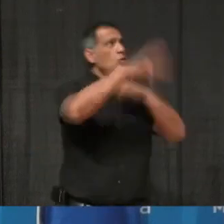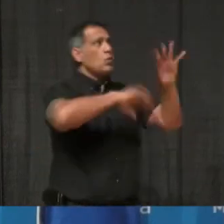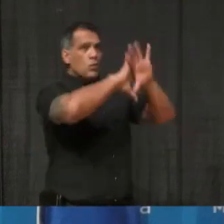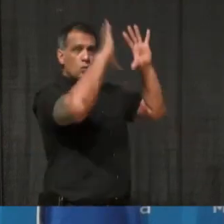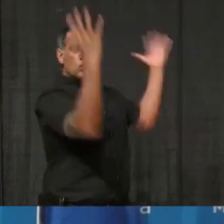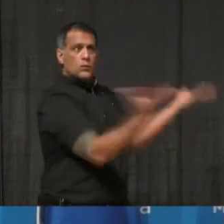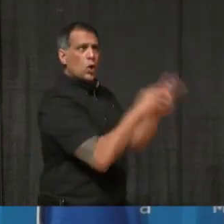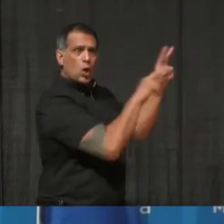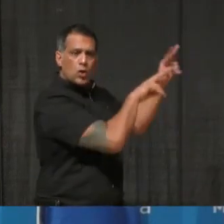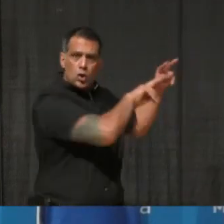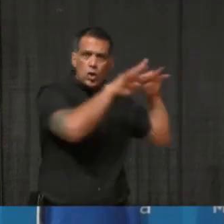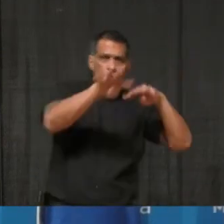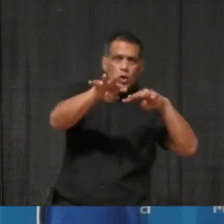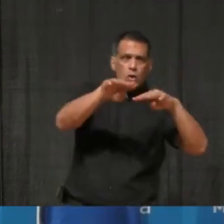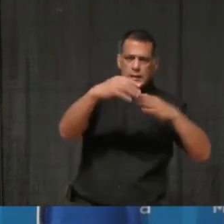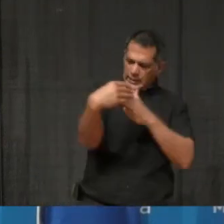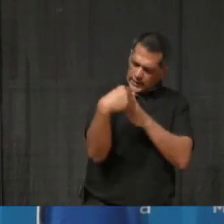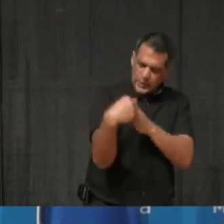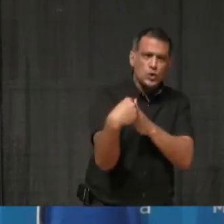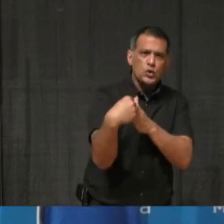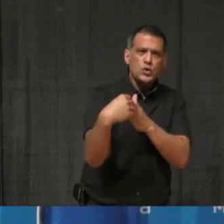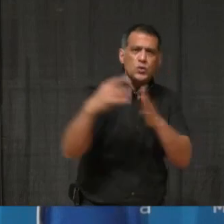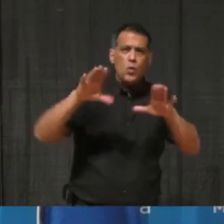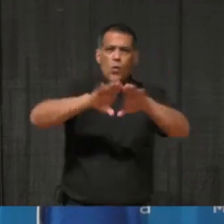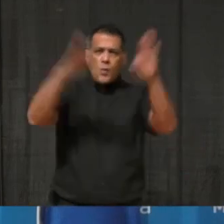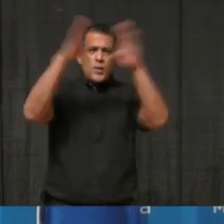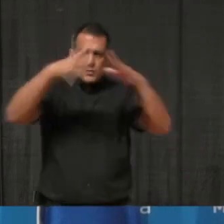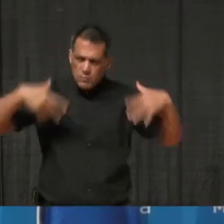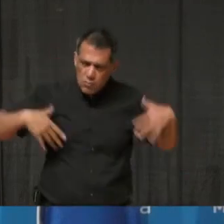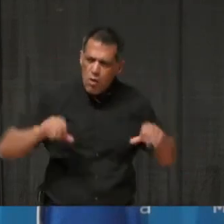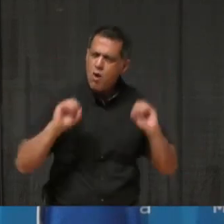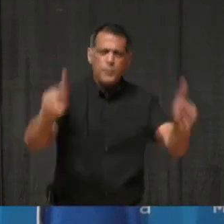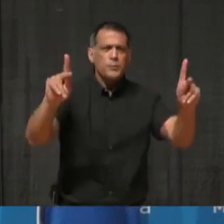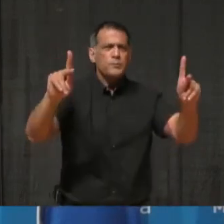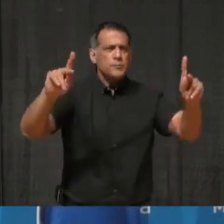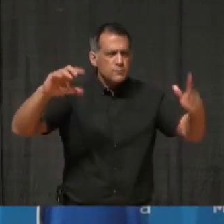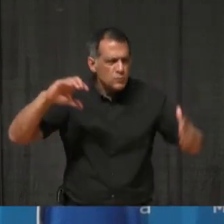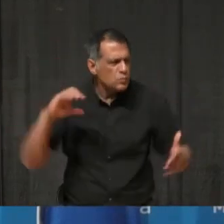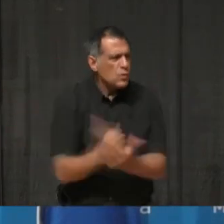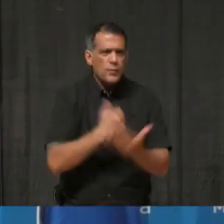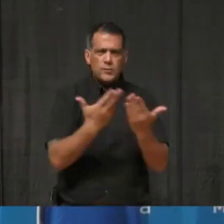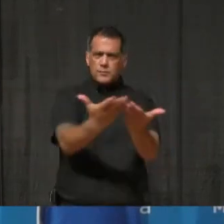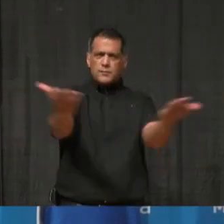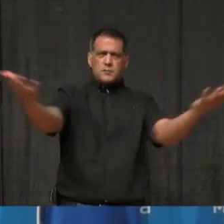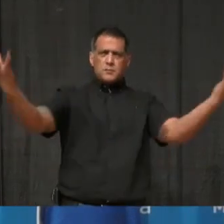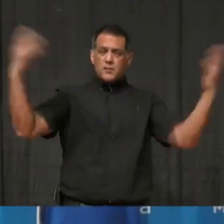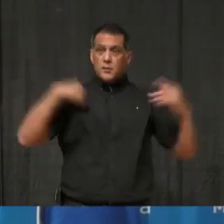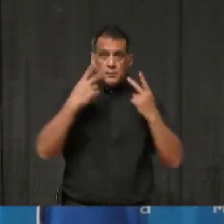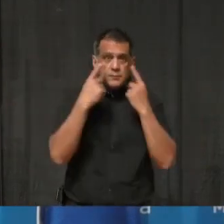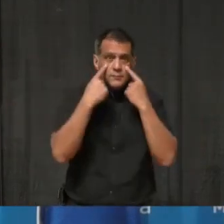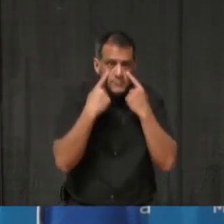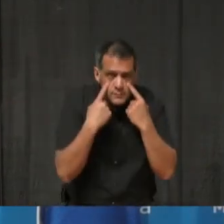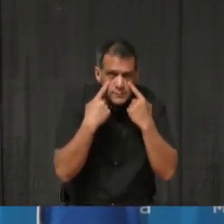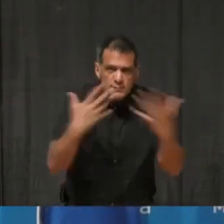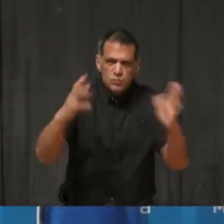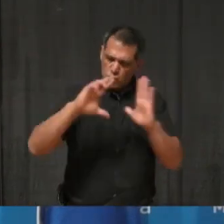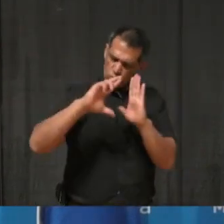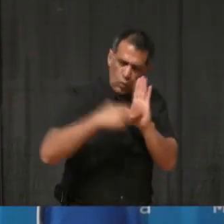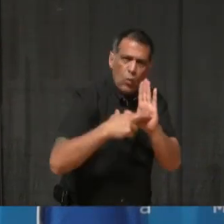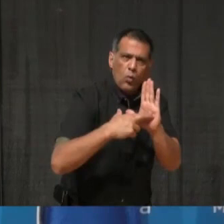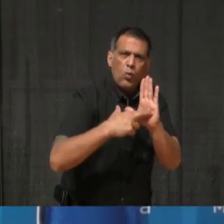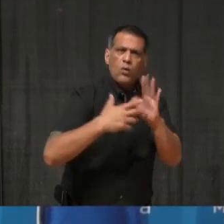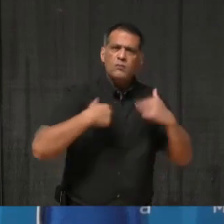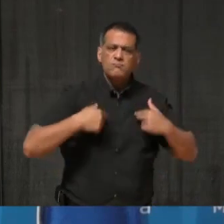in every sense of the word, and seeing her in this incredibly important role gives me great hope for the future.